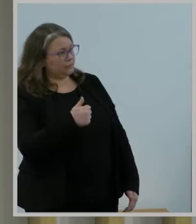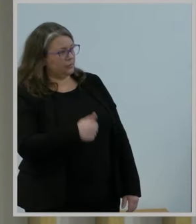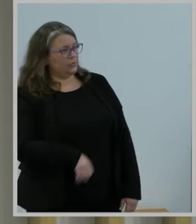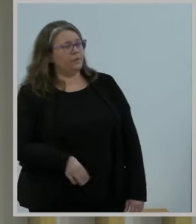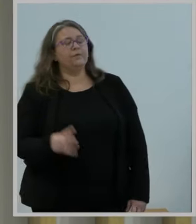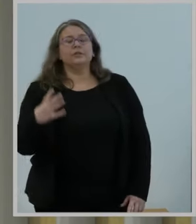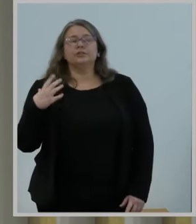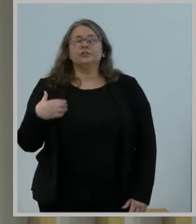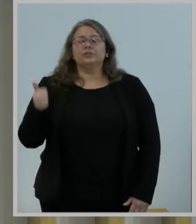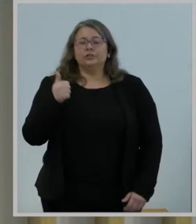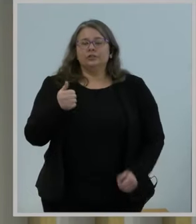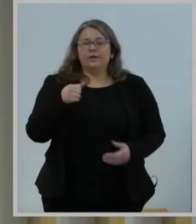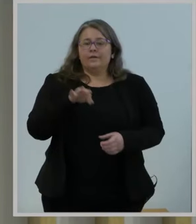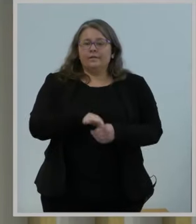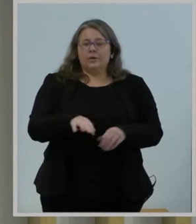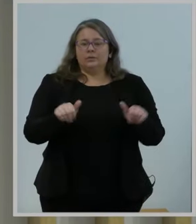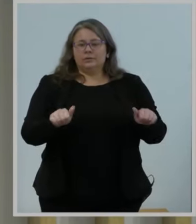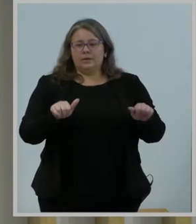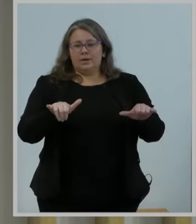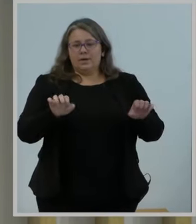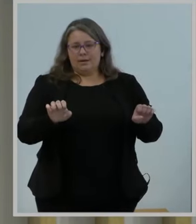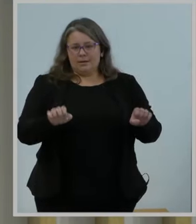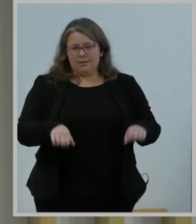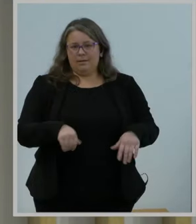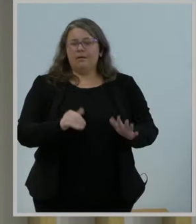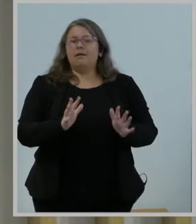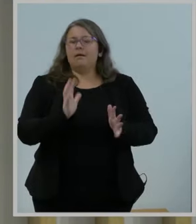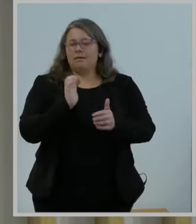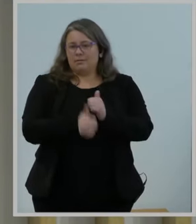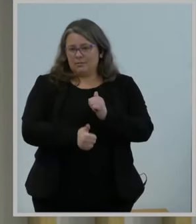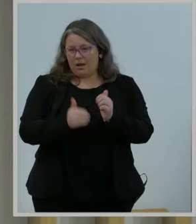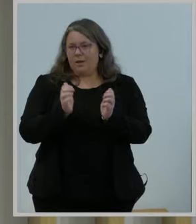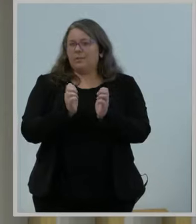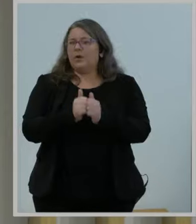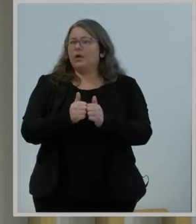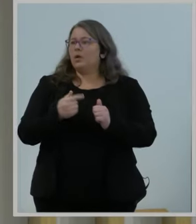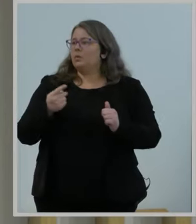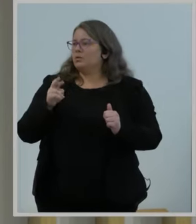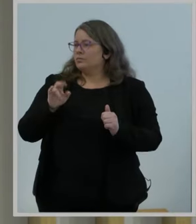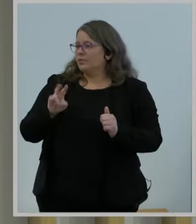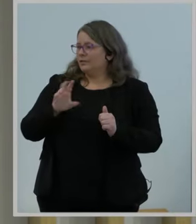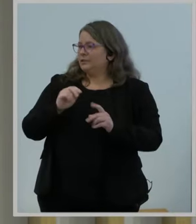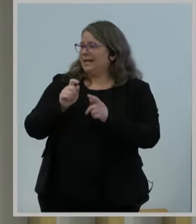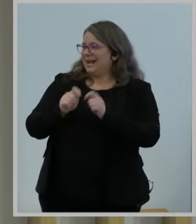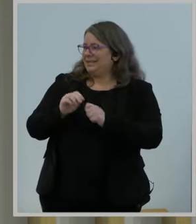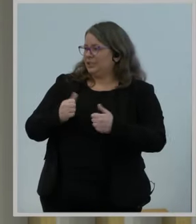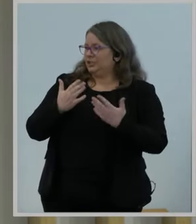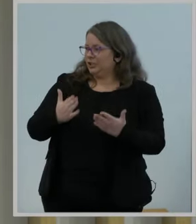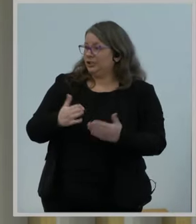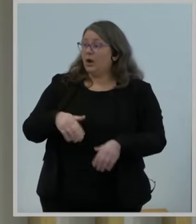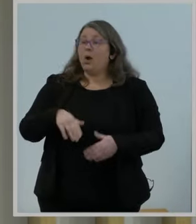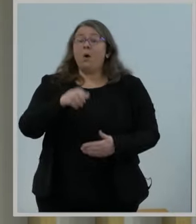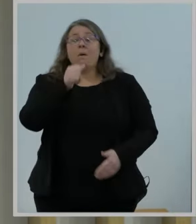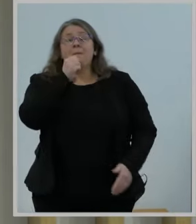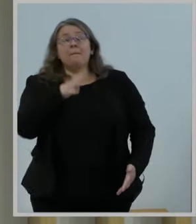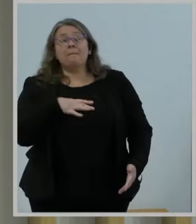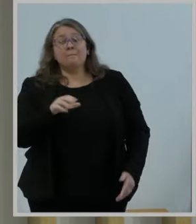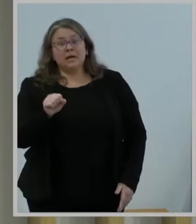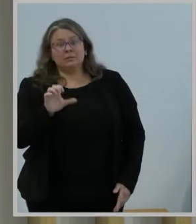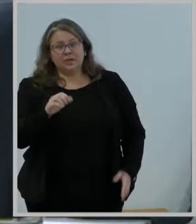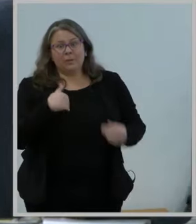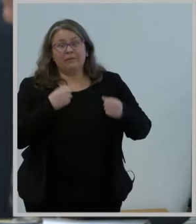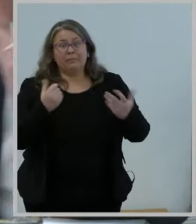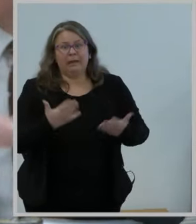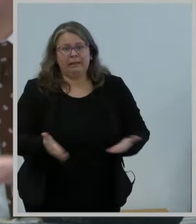privileges as requested. Madam Secretary, we've got a lot more going on today, so please announce the next item on today's agenda.